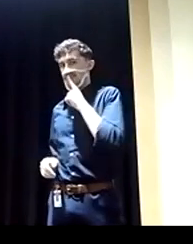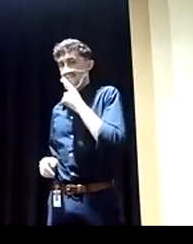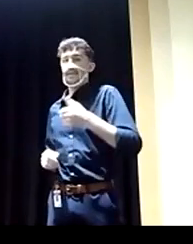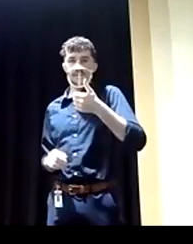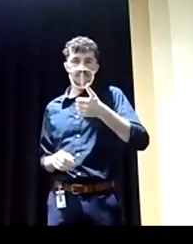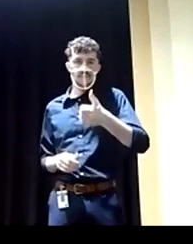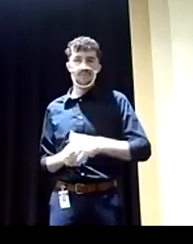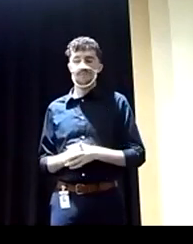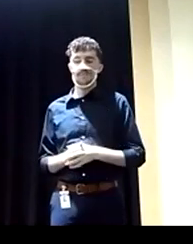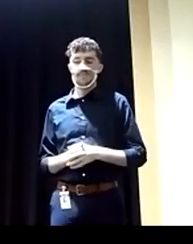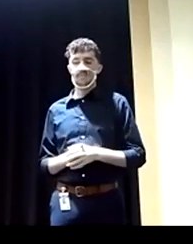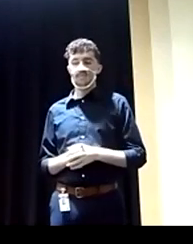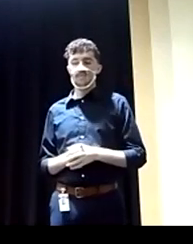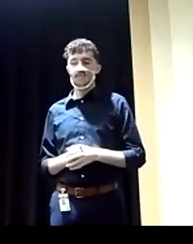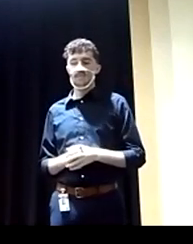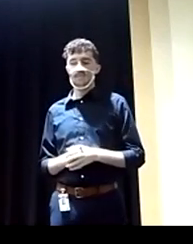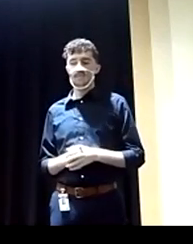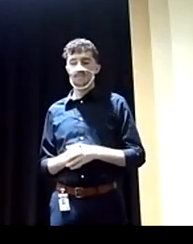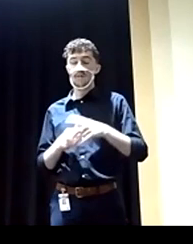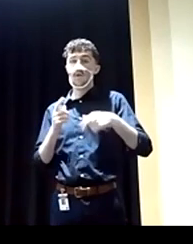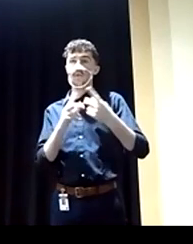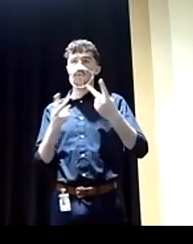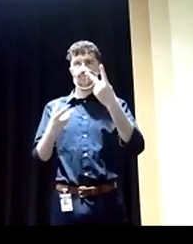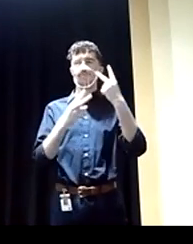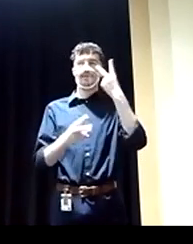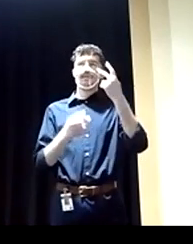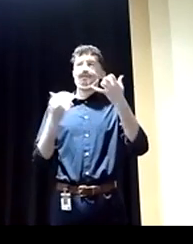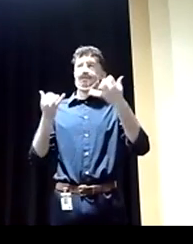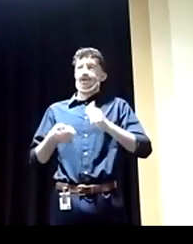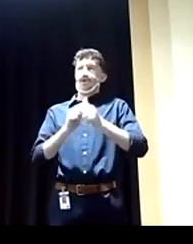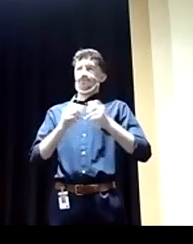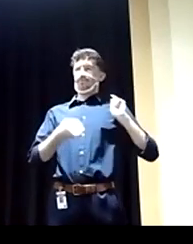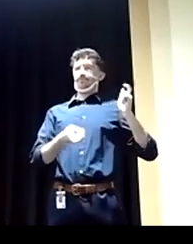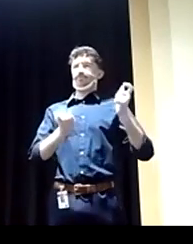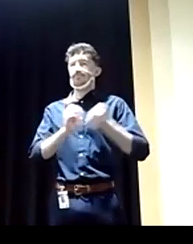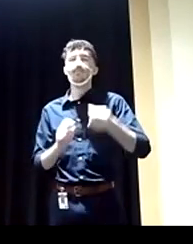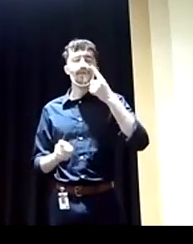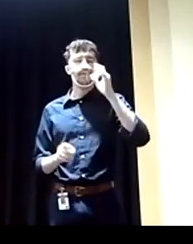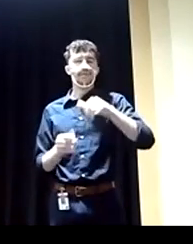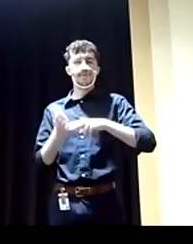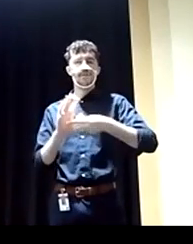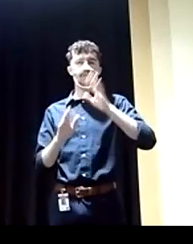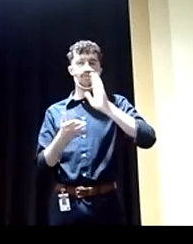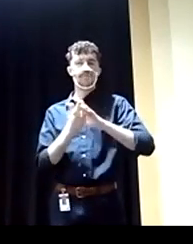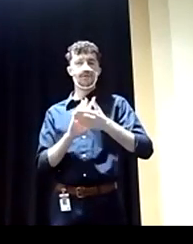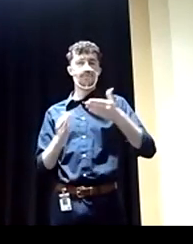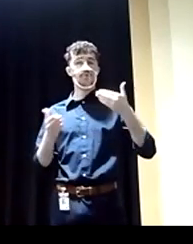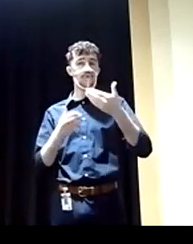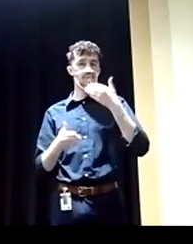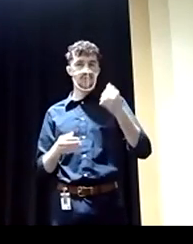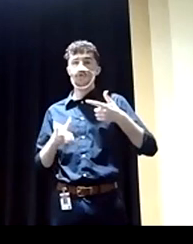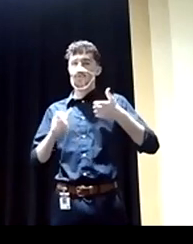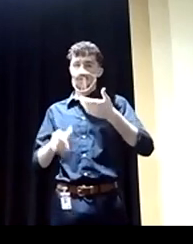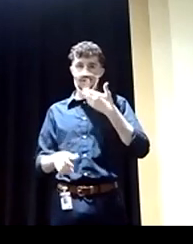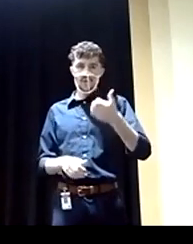support that is when you sit back and take a look at where we are today as a nation, I think that'll get us there closer and quicker. I support